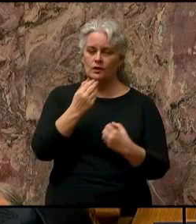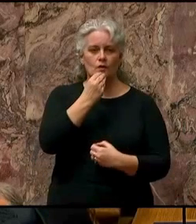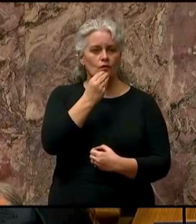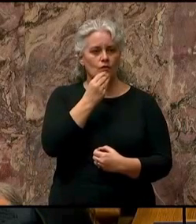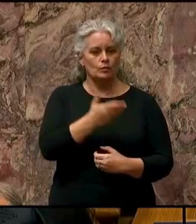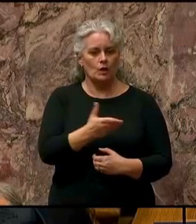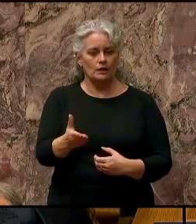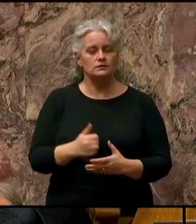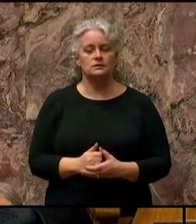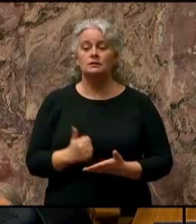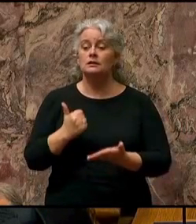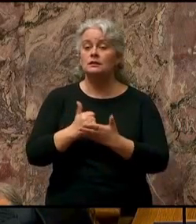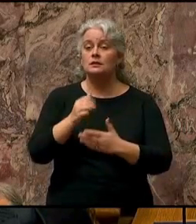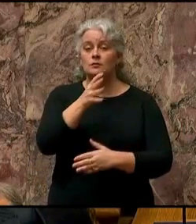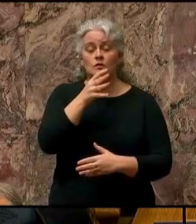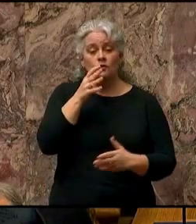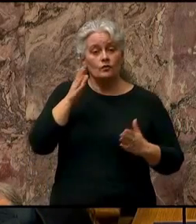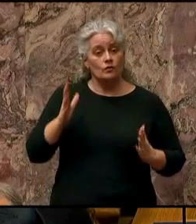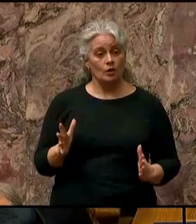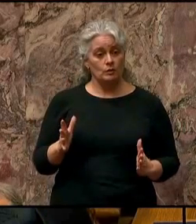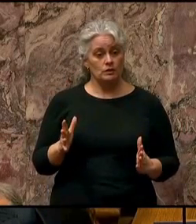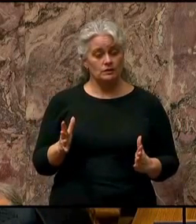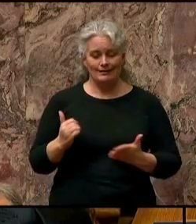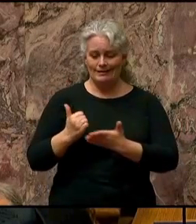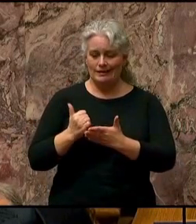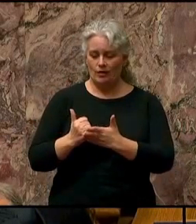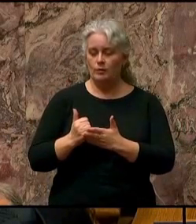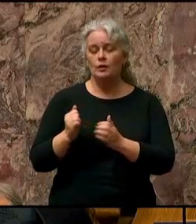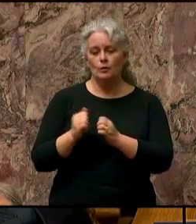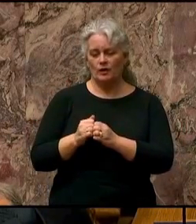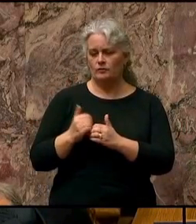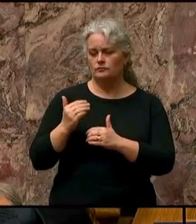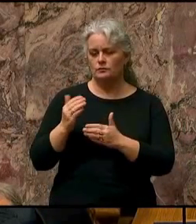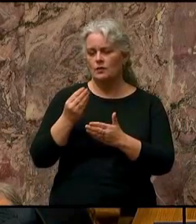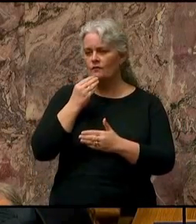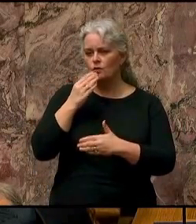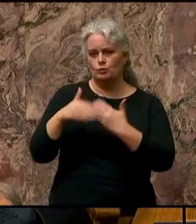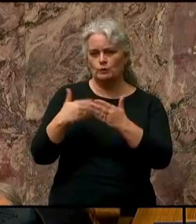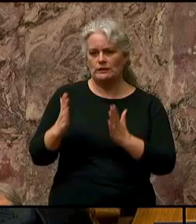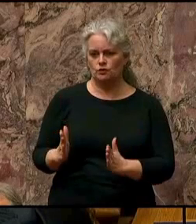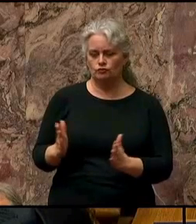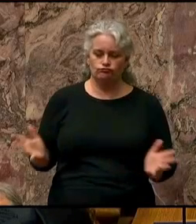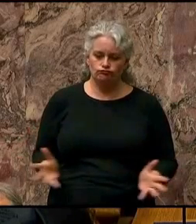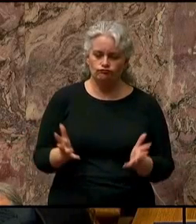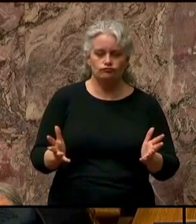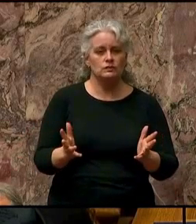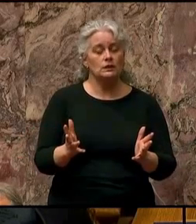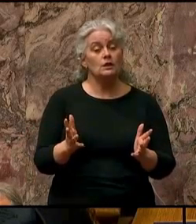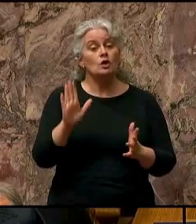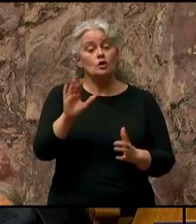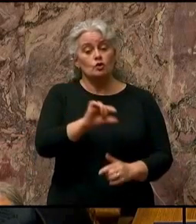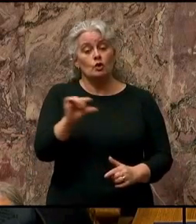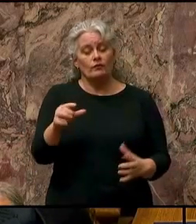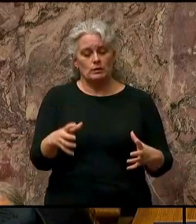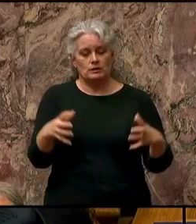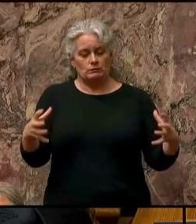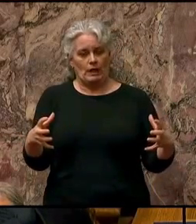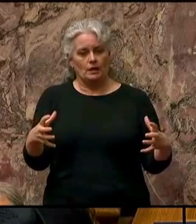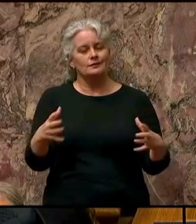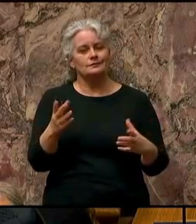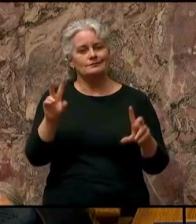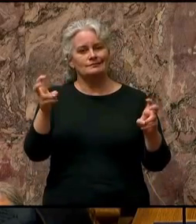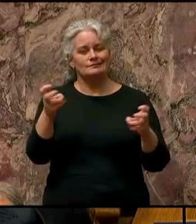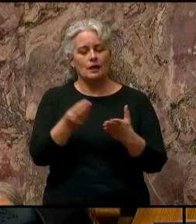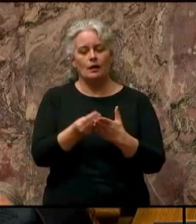To help farmers and food processors promote their products, your government expanded the Buy Local program